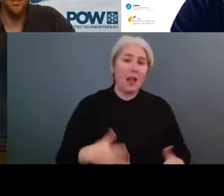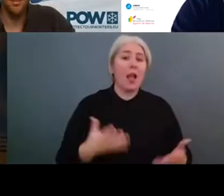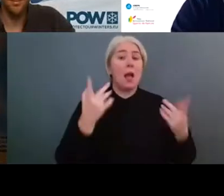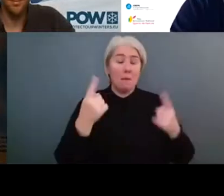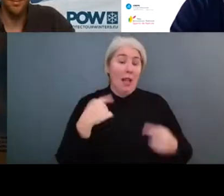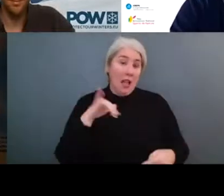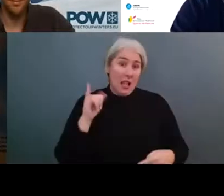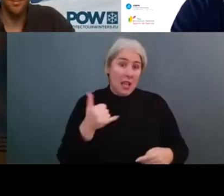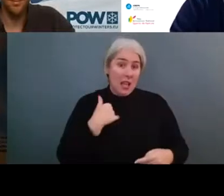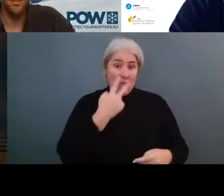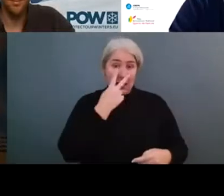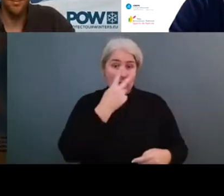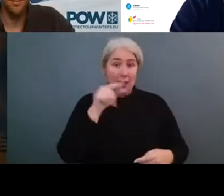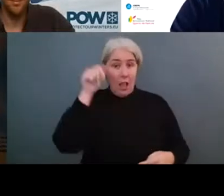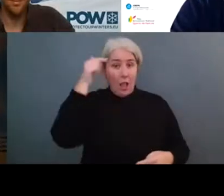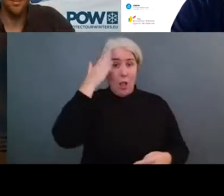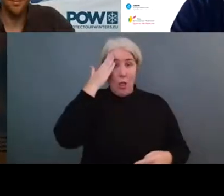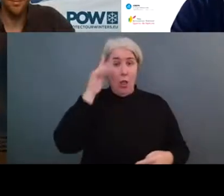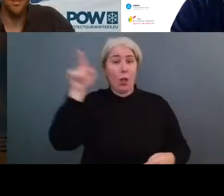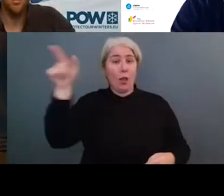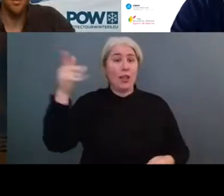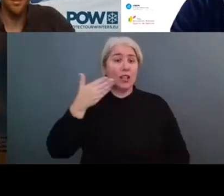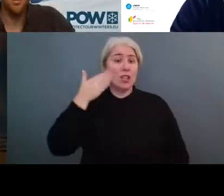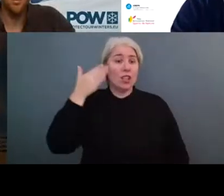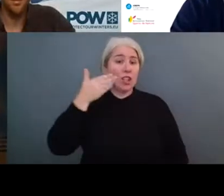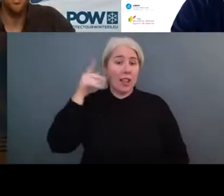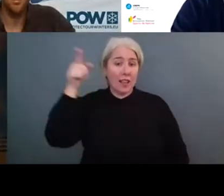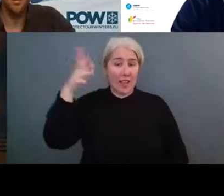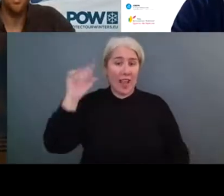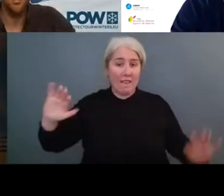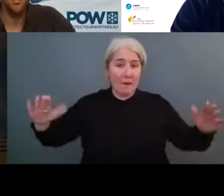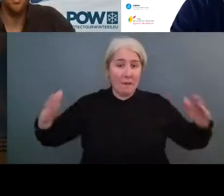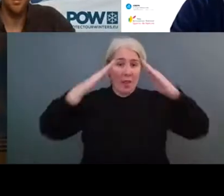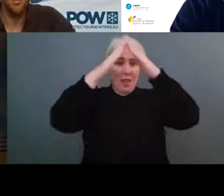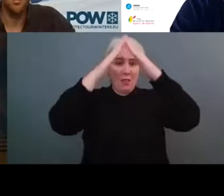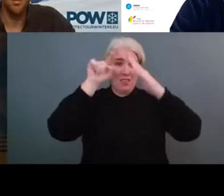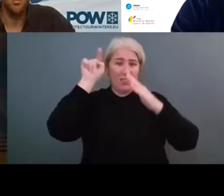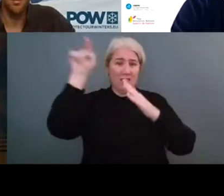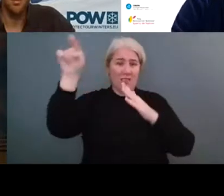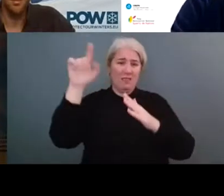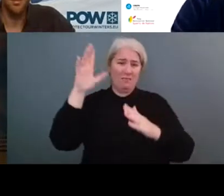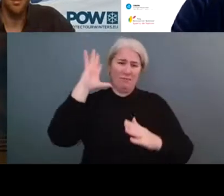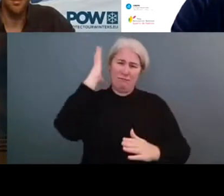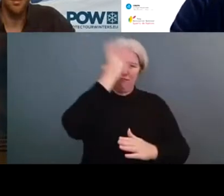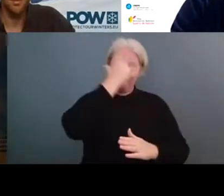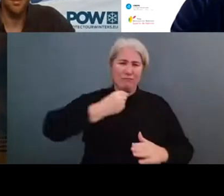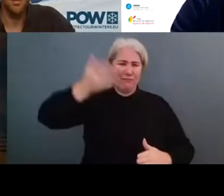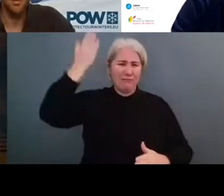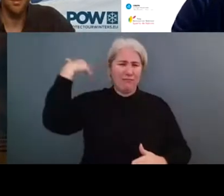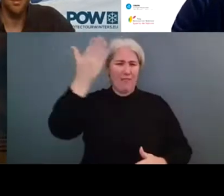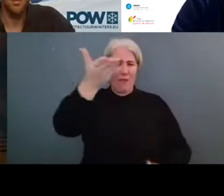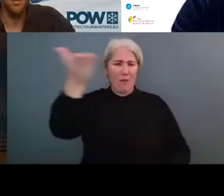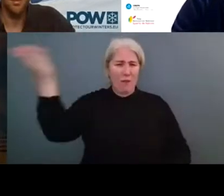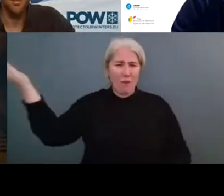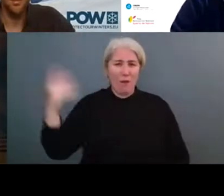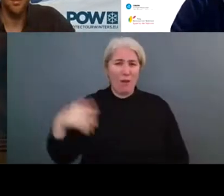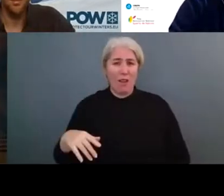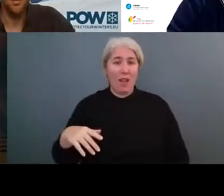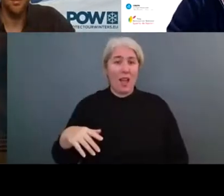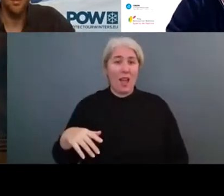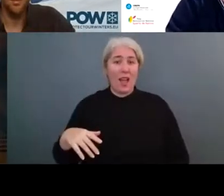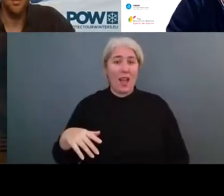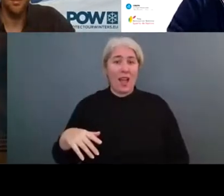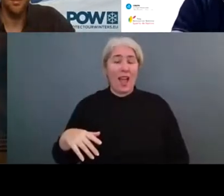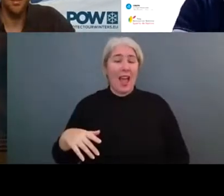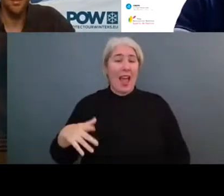mountains where I come from the Czech Republic, because it was, you know, it was simply not visible because of